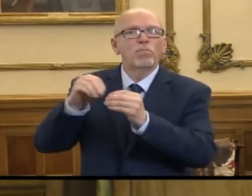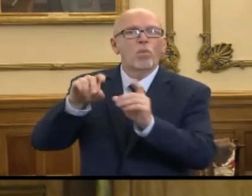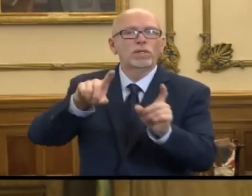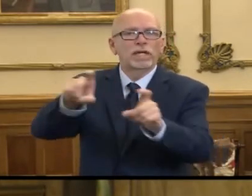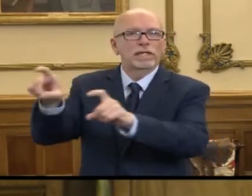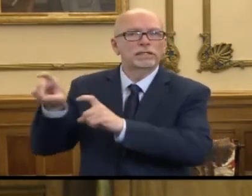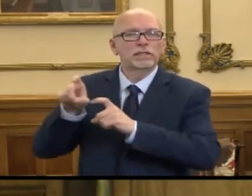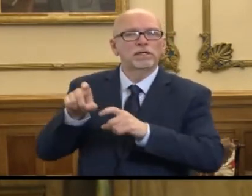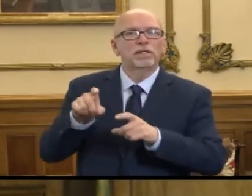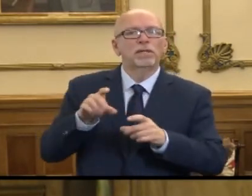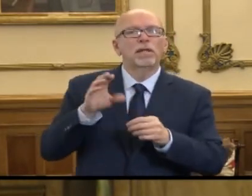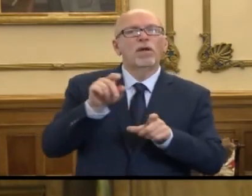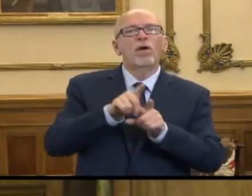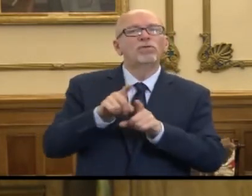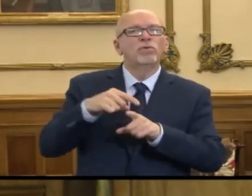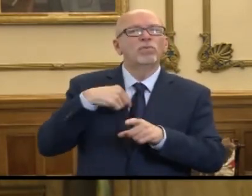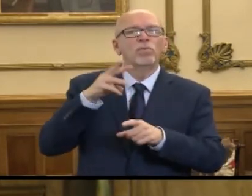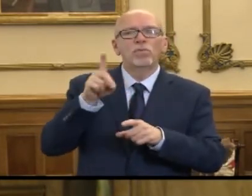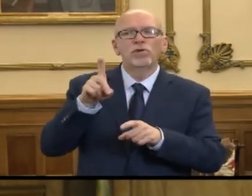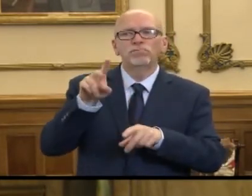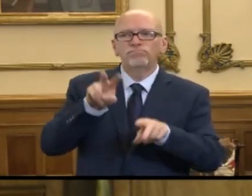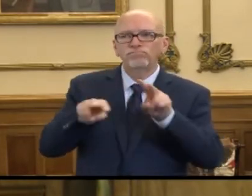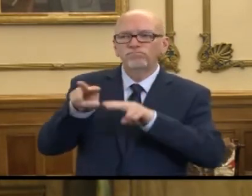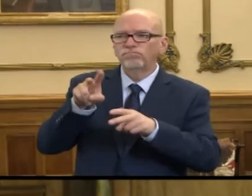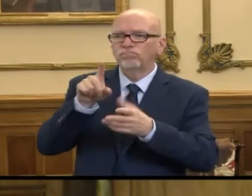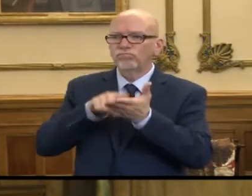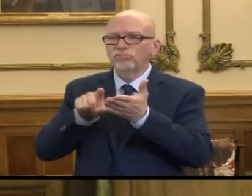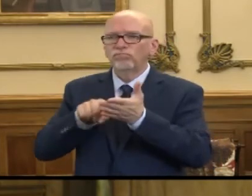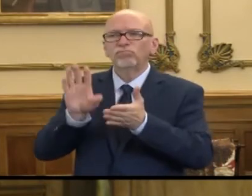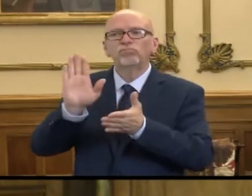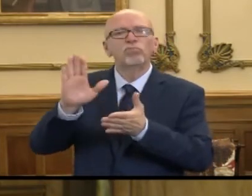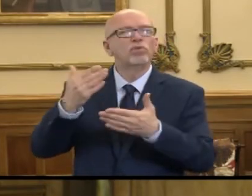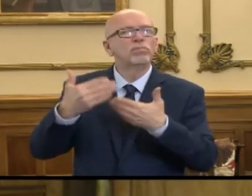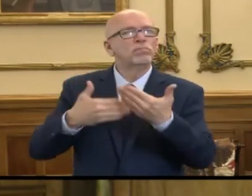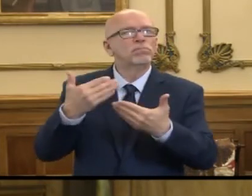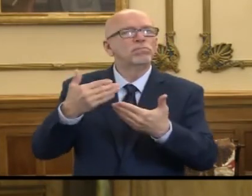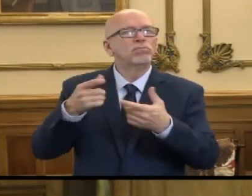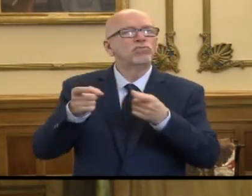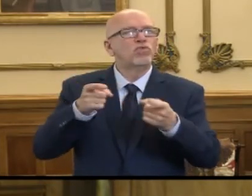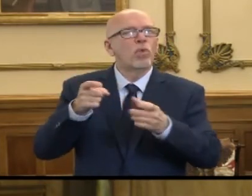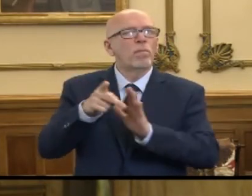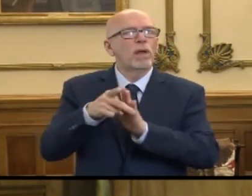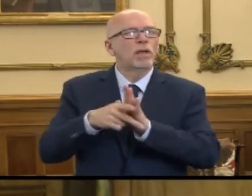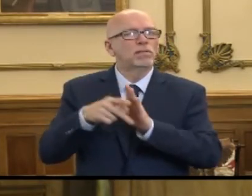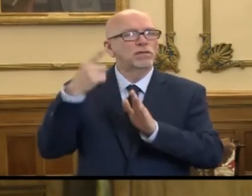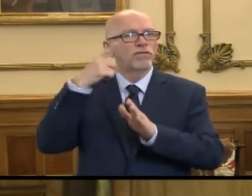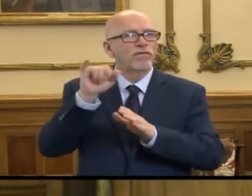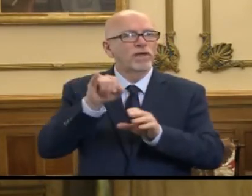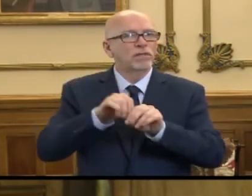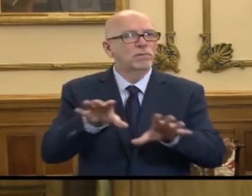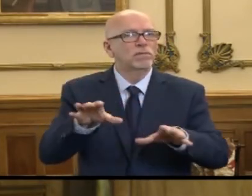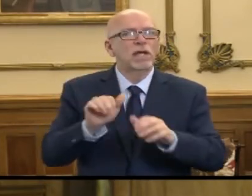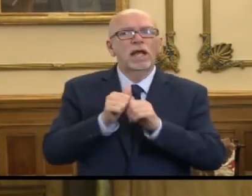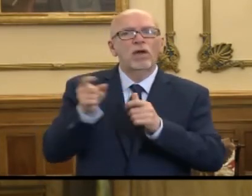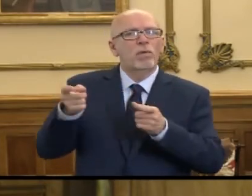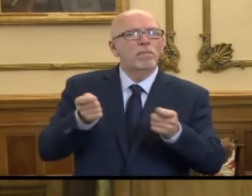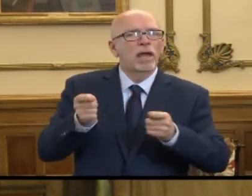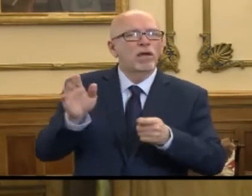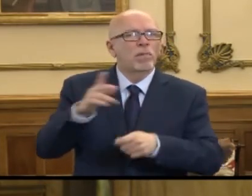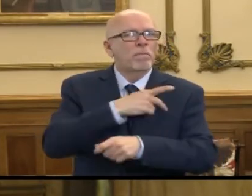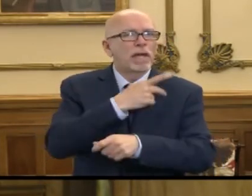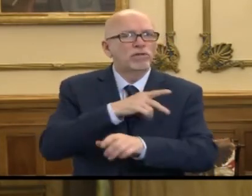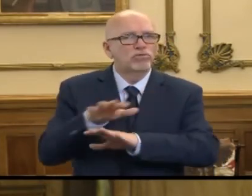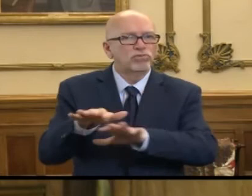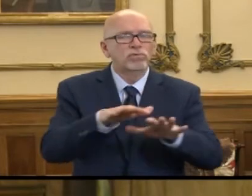And at the same time, we would have brushed up, you know, and looked at exactly what their infection control policies were, exactly how they're managing their patients,